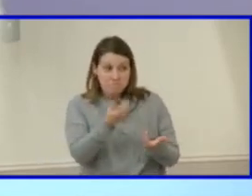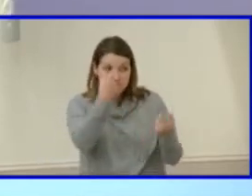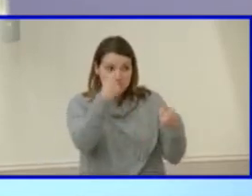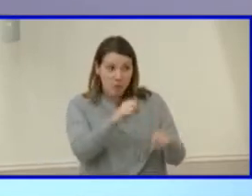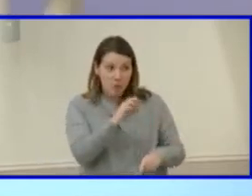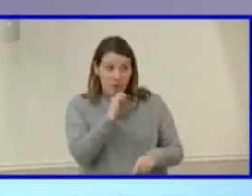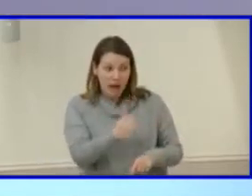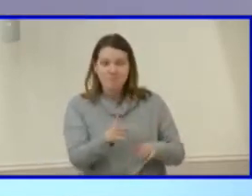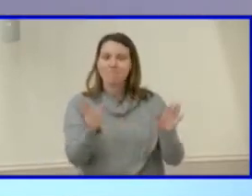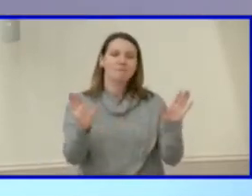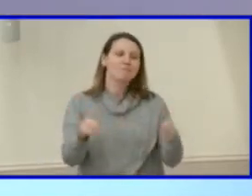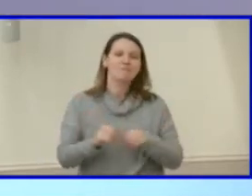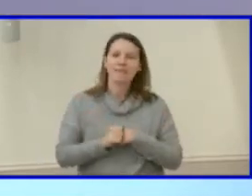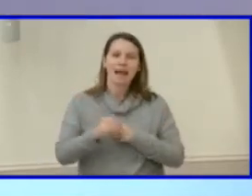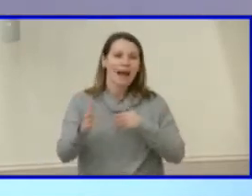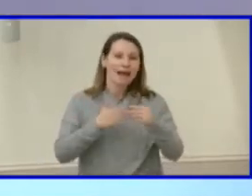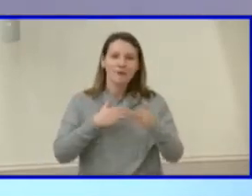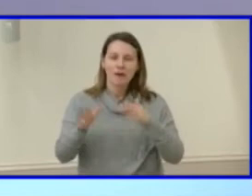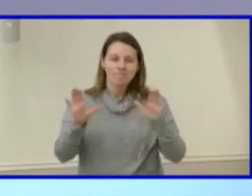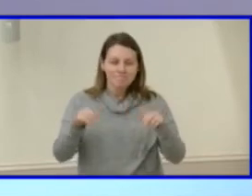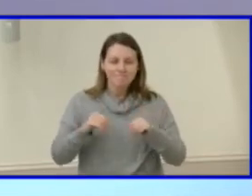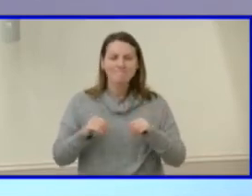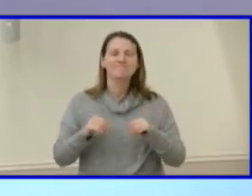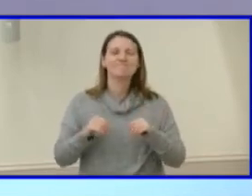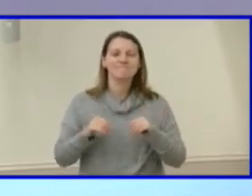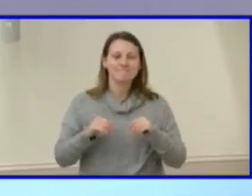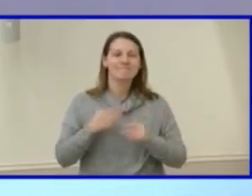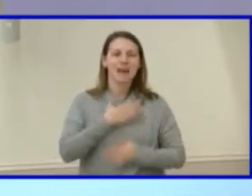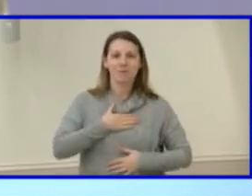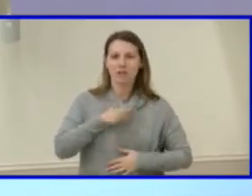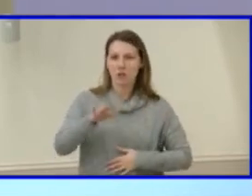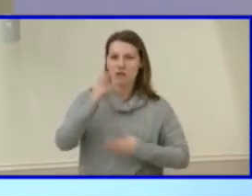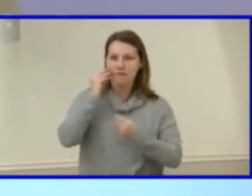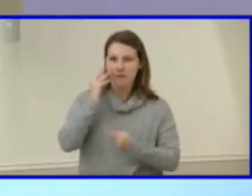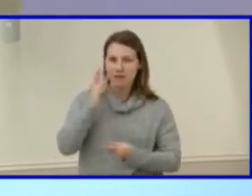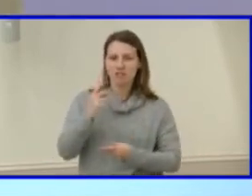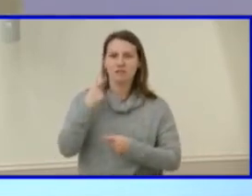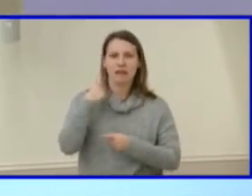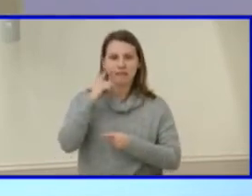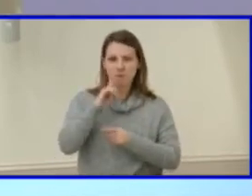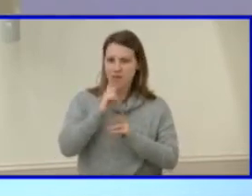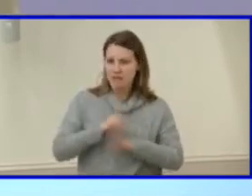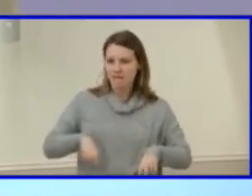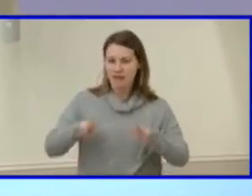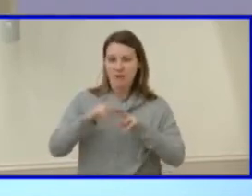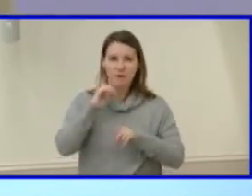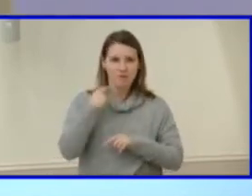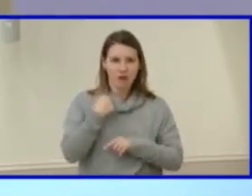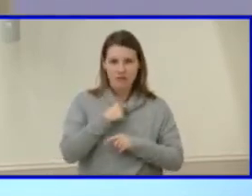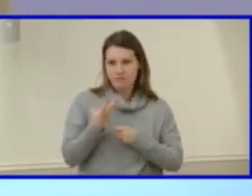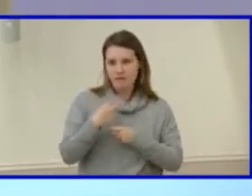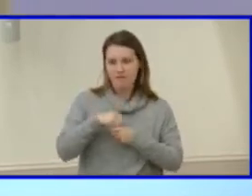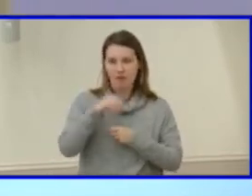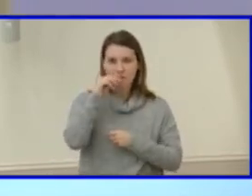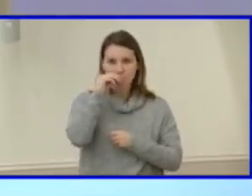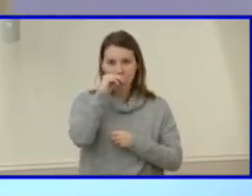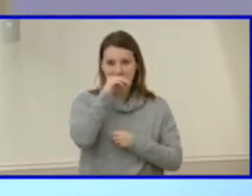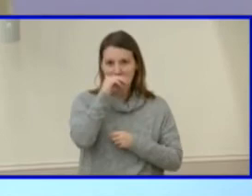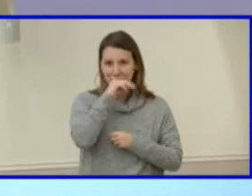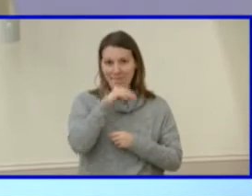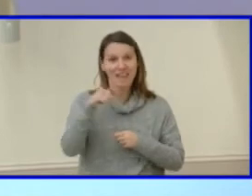But anyway, other than that, I appreciate the information. I think it's really valuable for us to be part of this discussion.